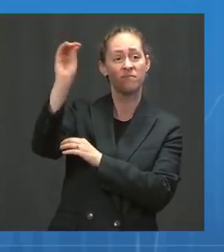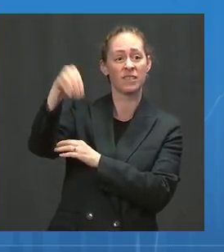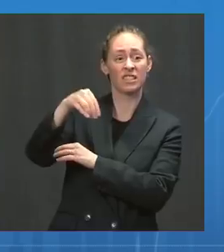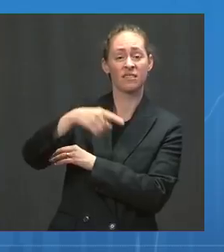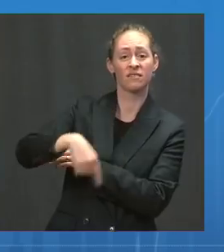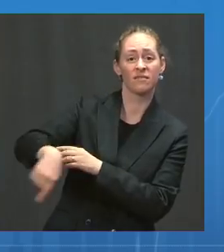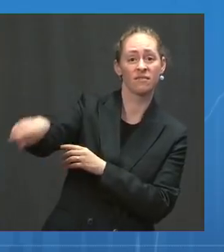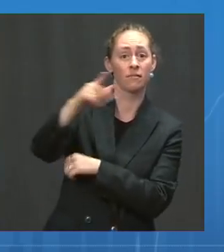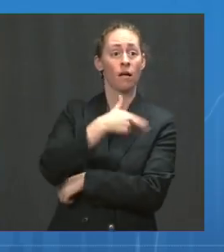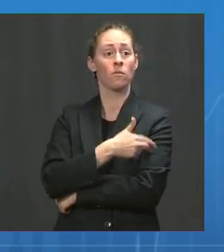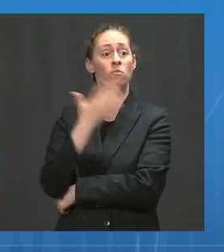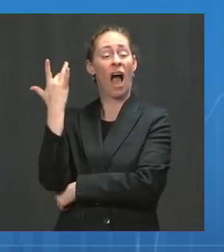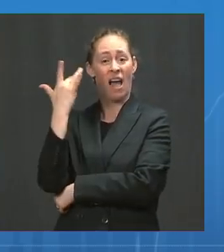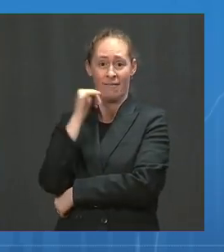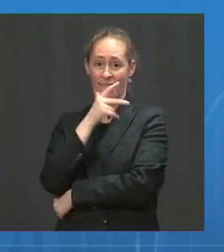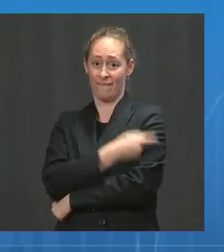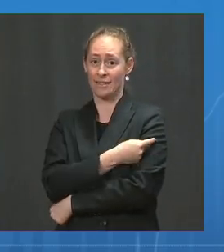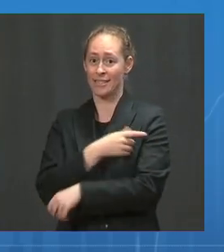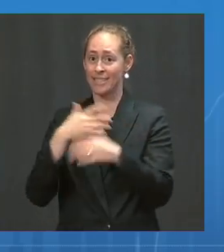Next question.